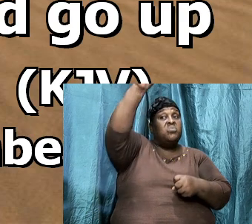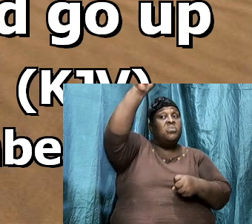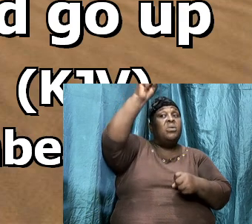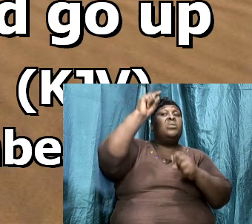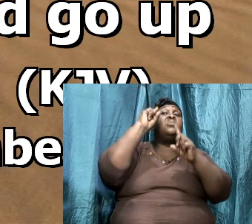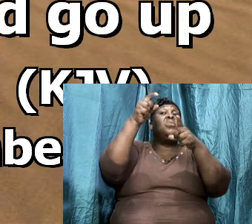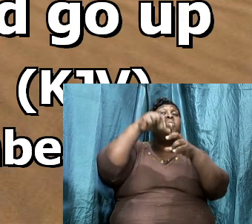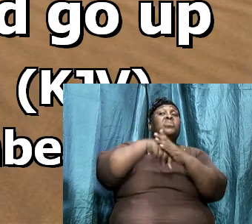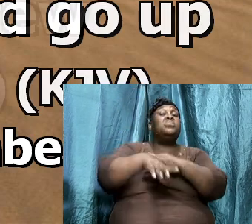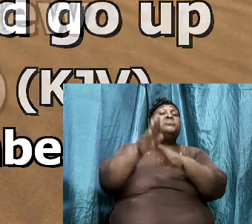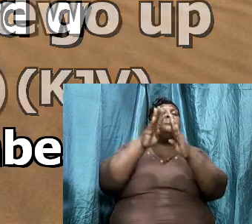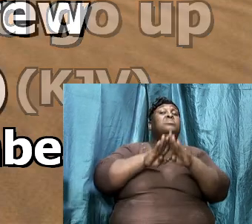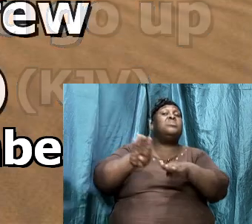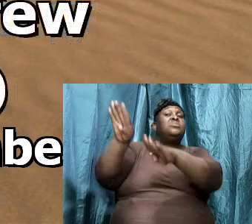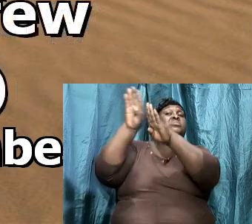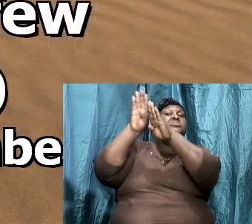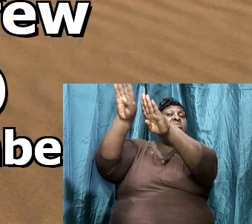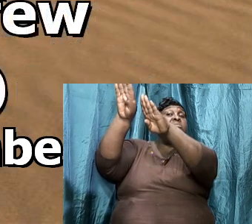the mountain.